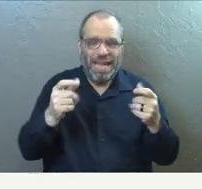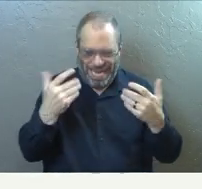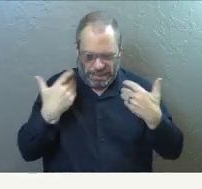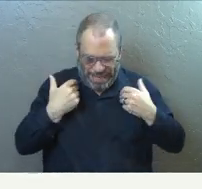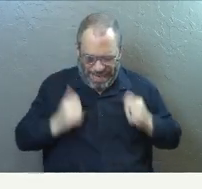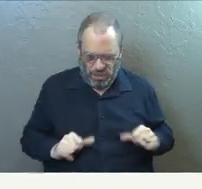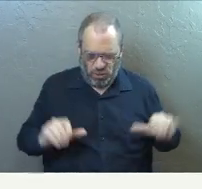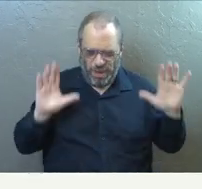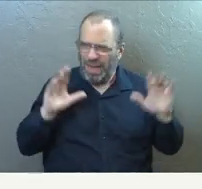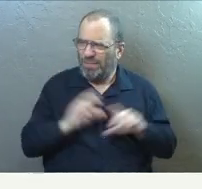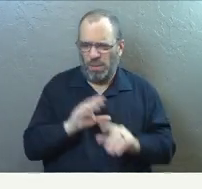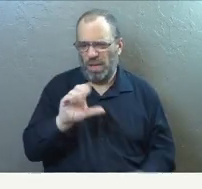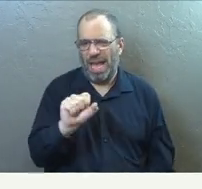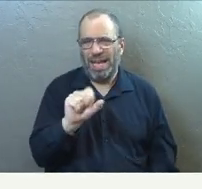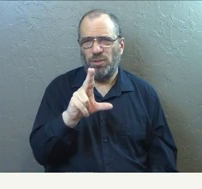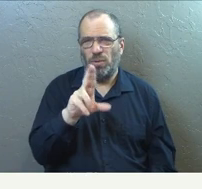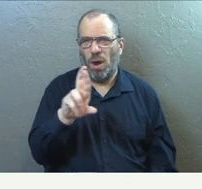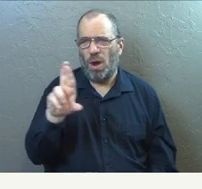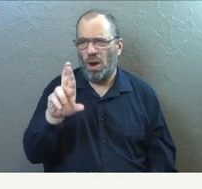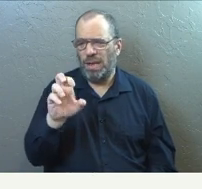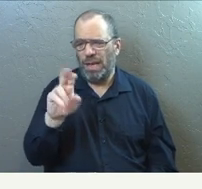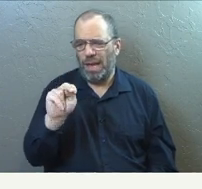surrender. If I could put a word to it,